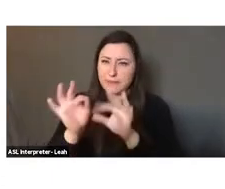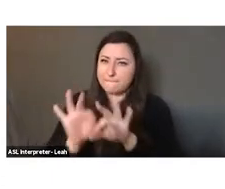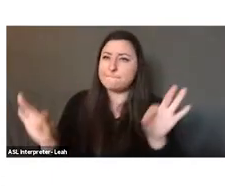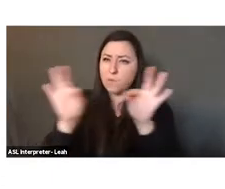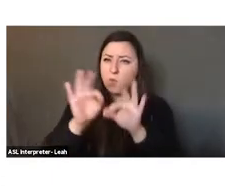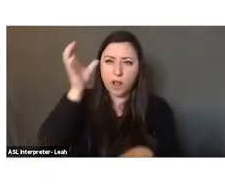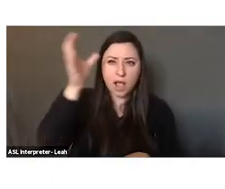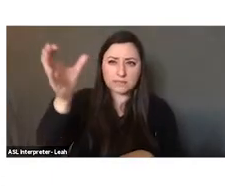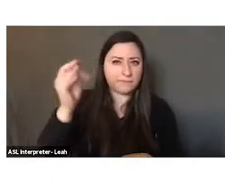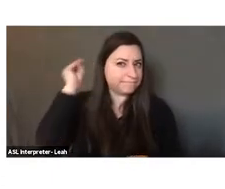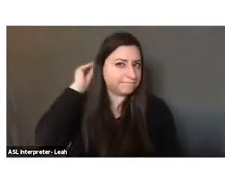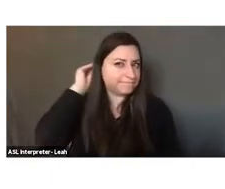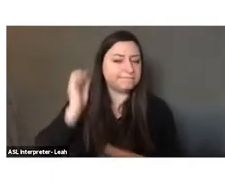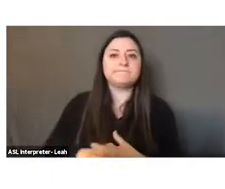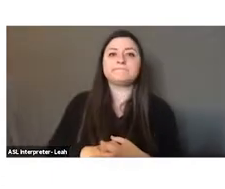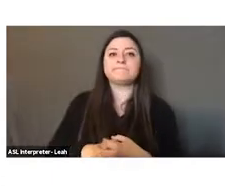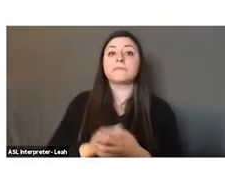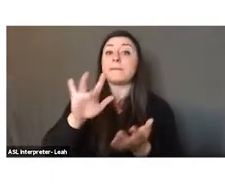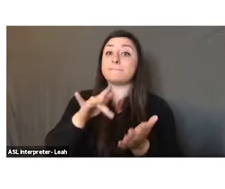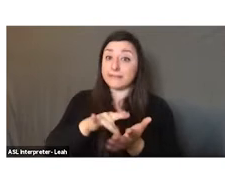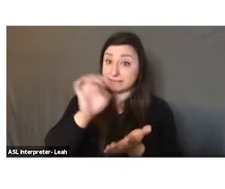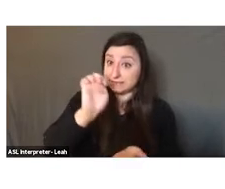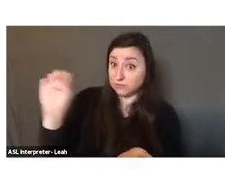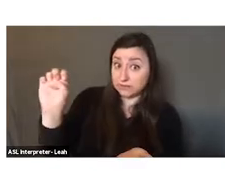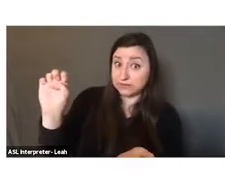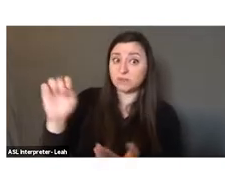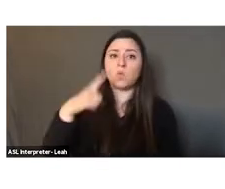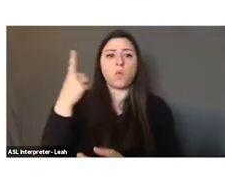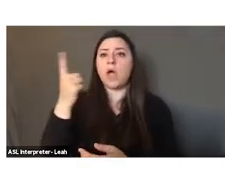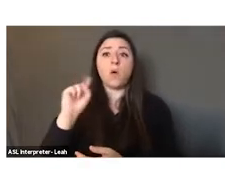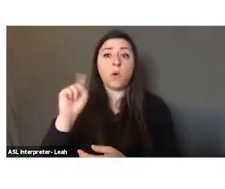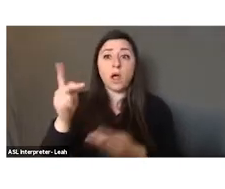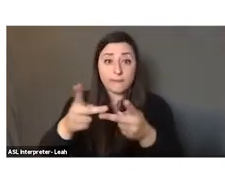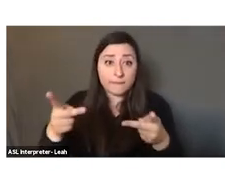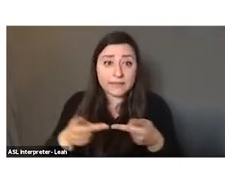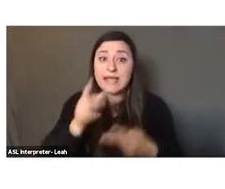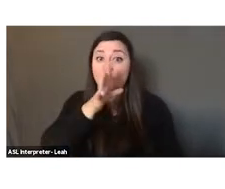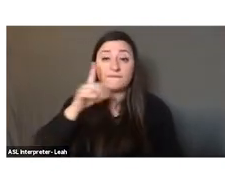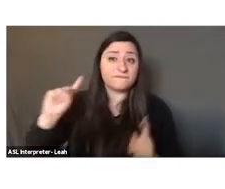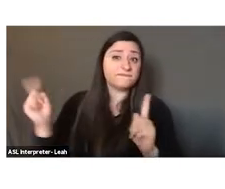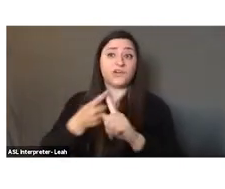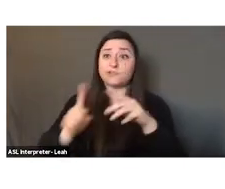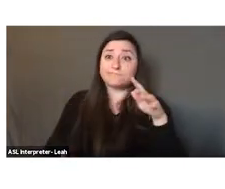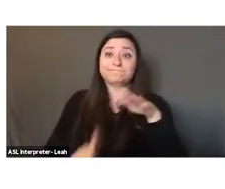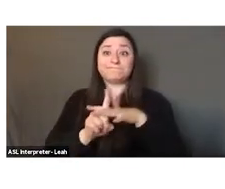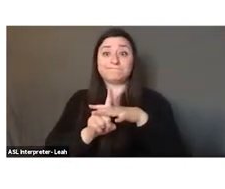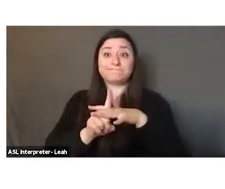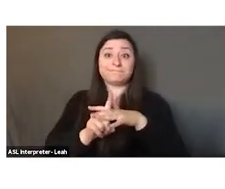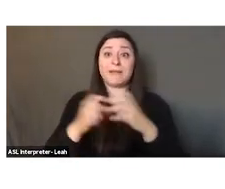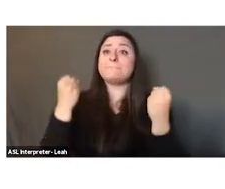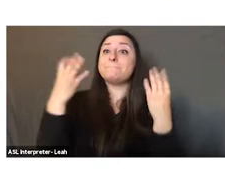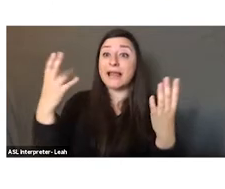concepts to keep in mind. The Middle East, or Swana, is one of the places where agriculture first emerged. And many historians